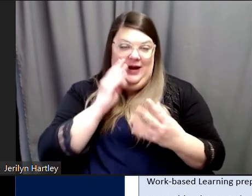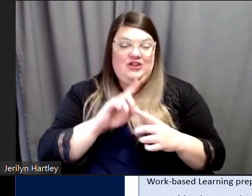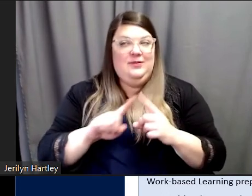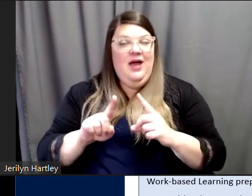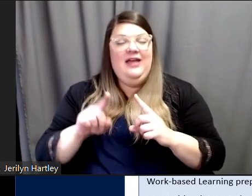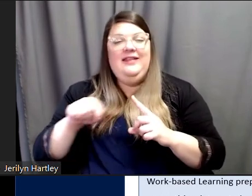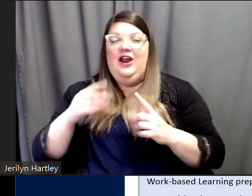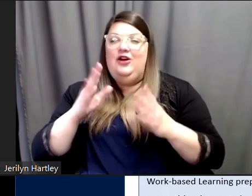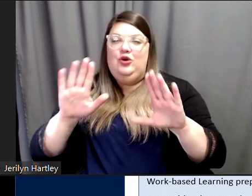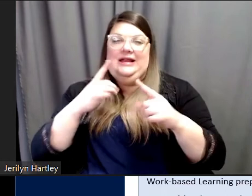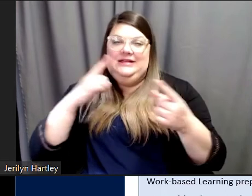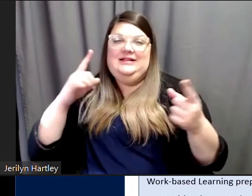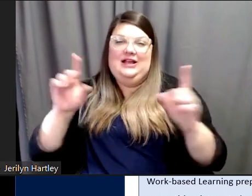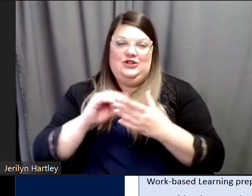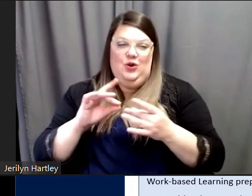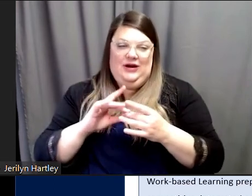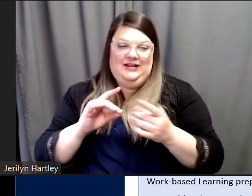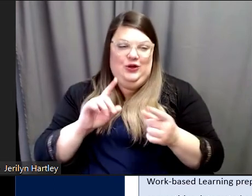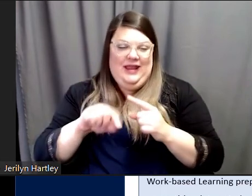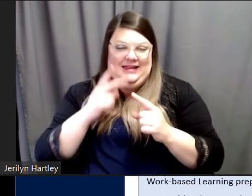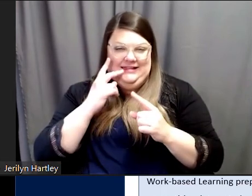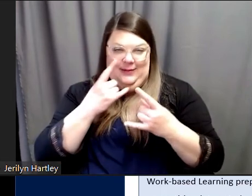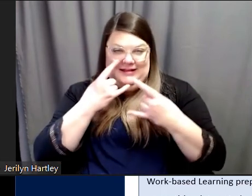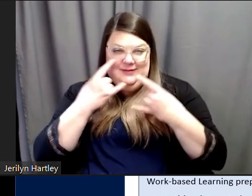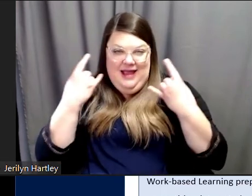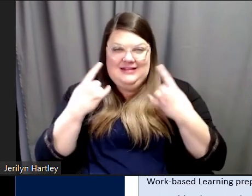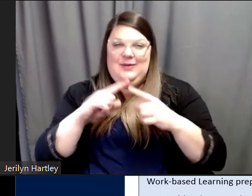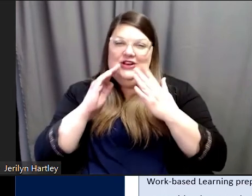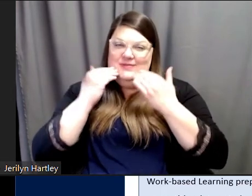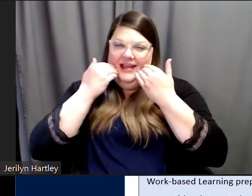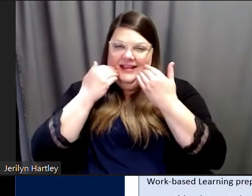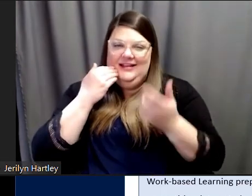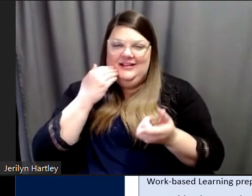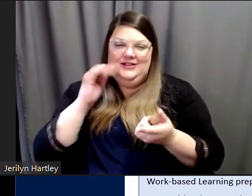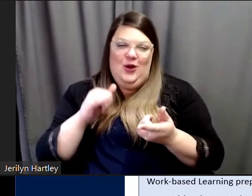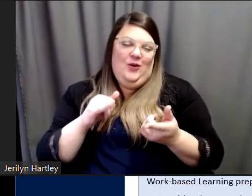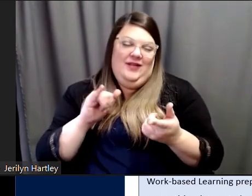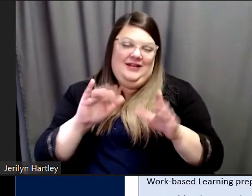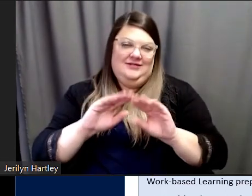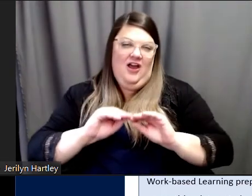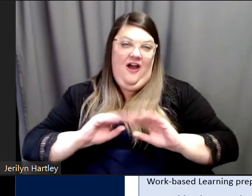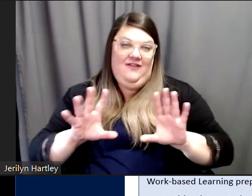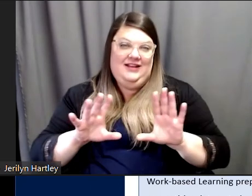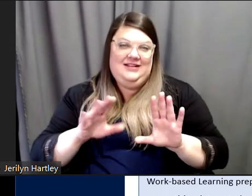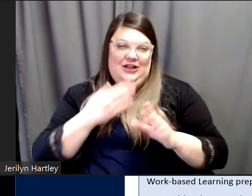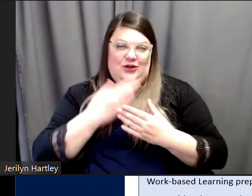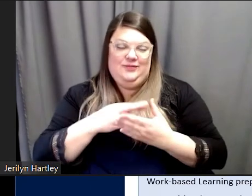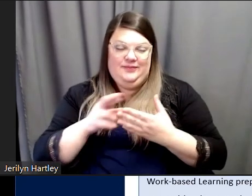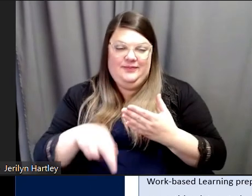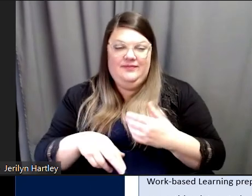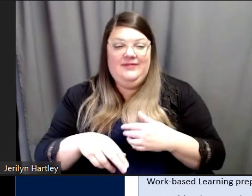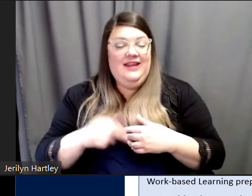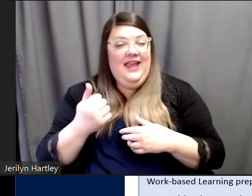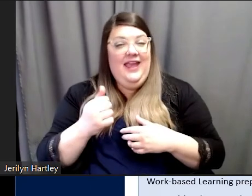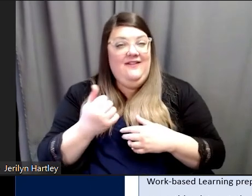if you look, you can't really see under the mask, they are smiling. I think the results speak for themselves. If anybody has any questions, I can take those now